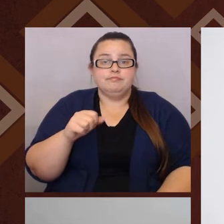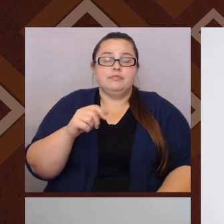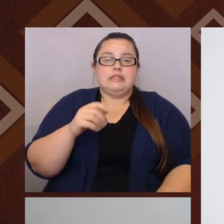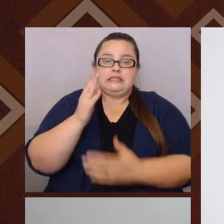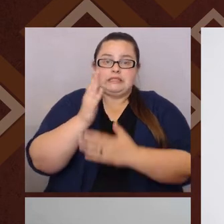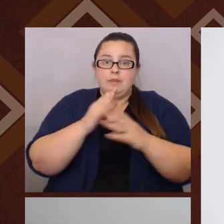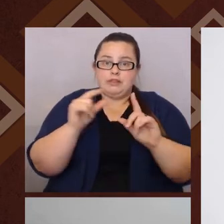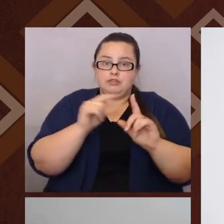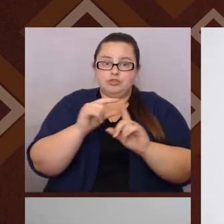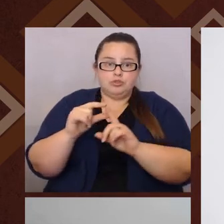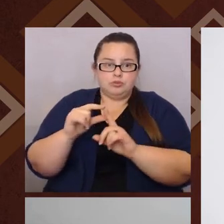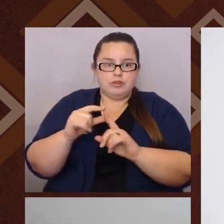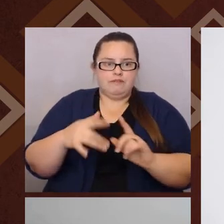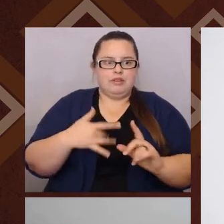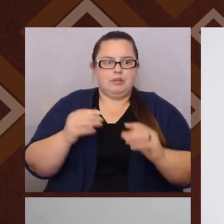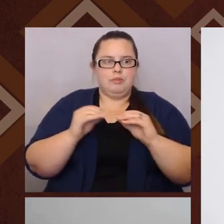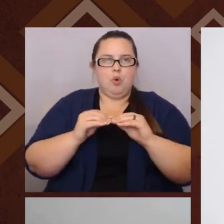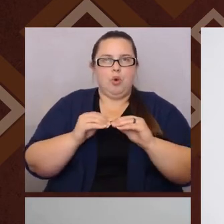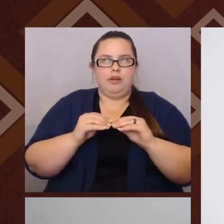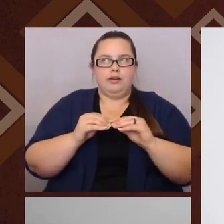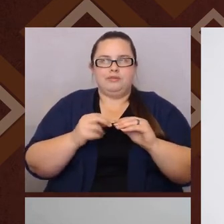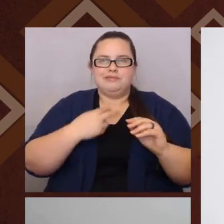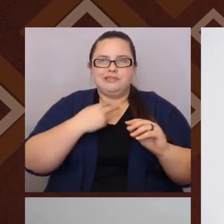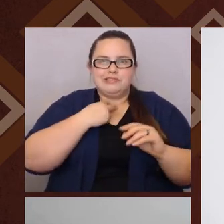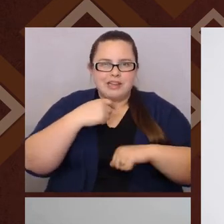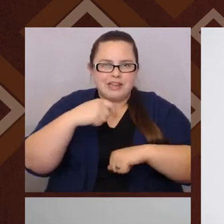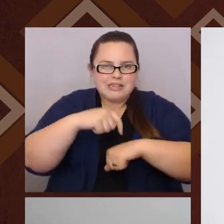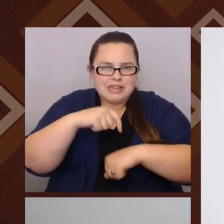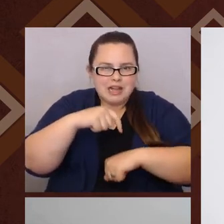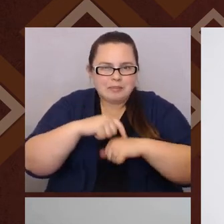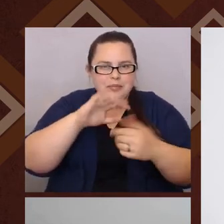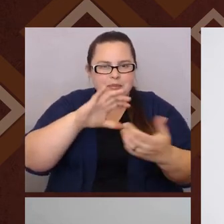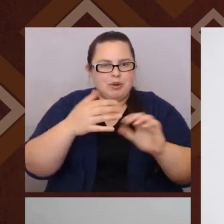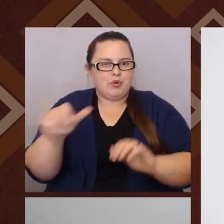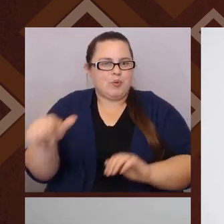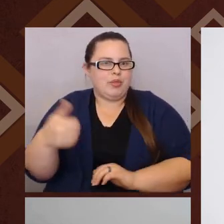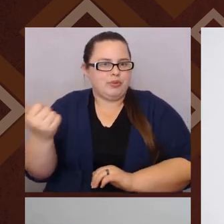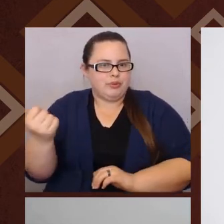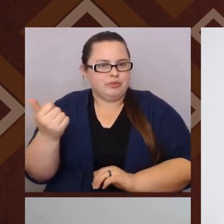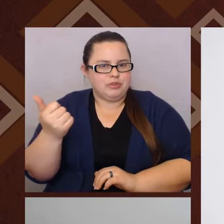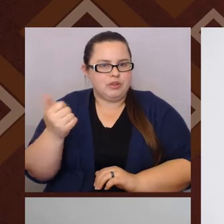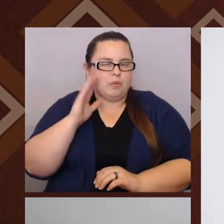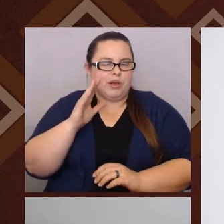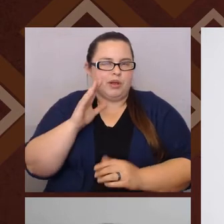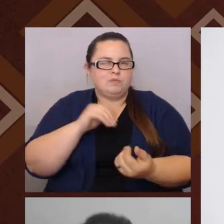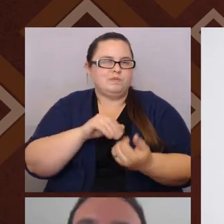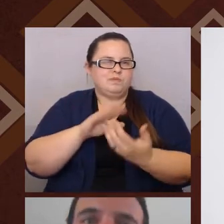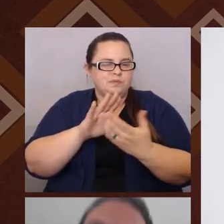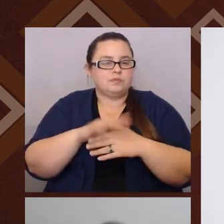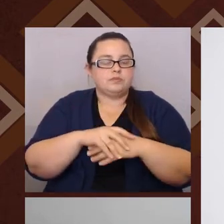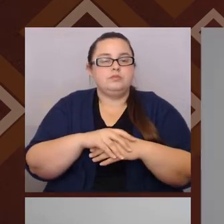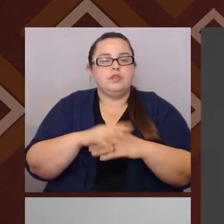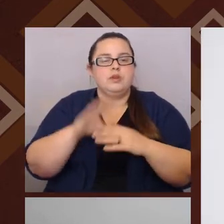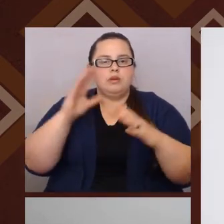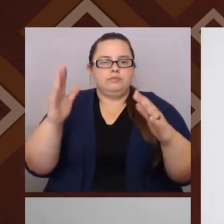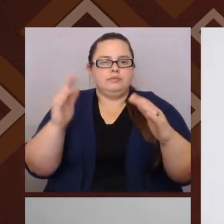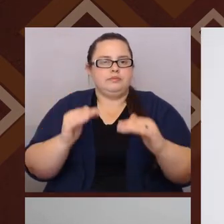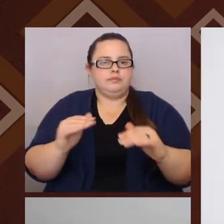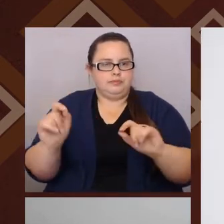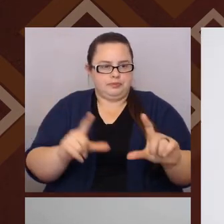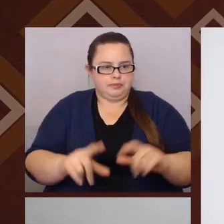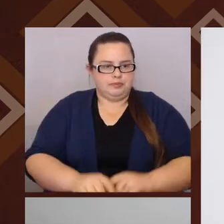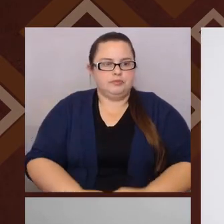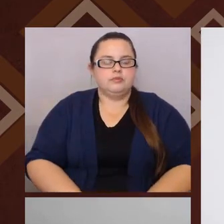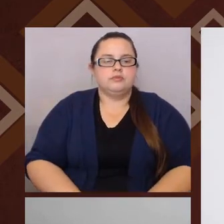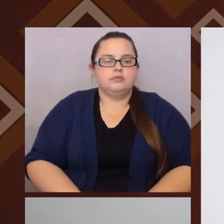terms feel more stuck in time than others and, and we'll address that here. Um, so I think we can move on to the next cause I want to get into